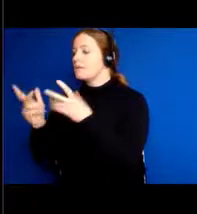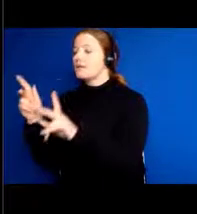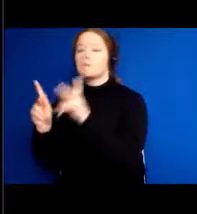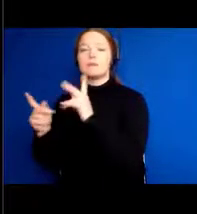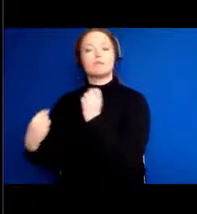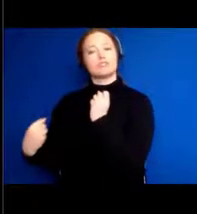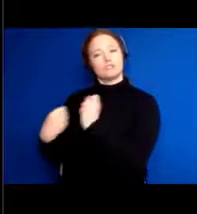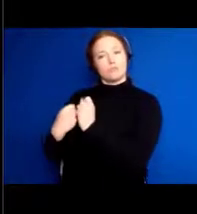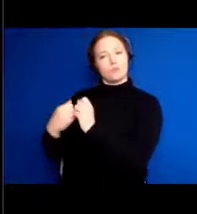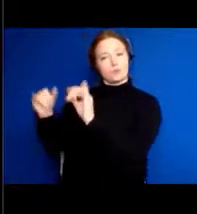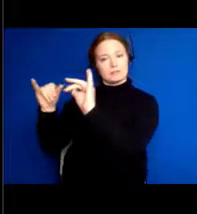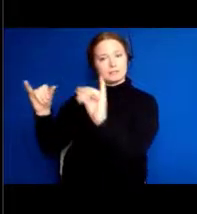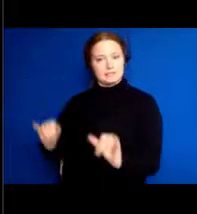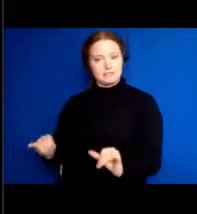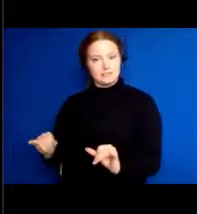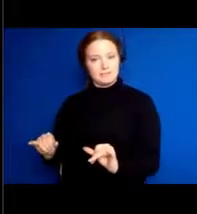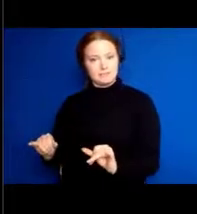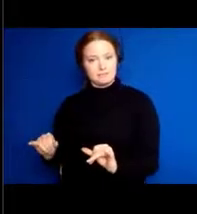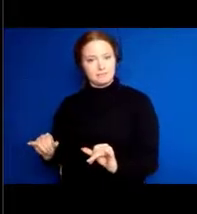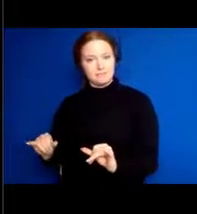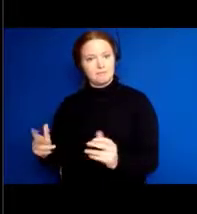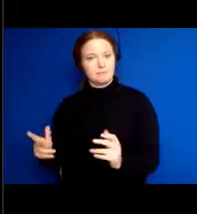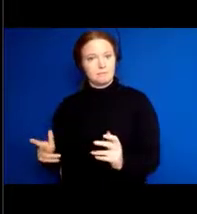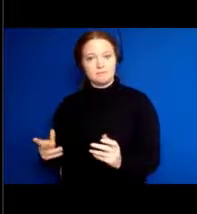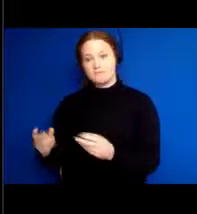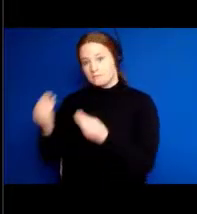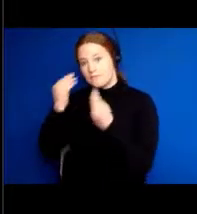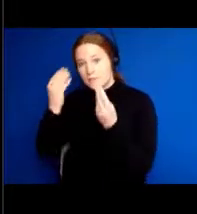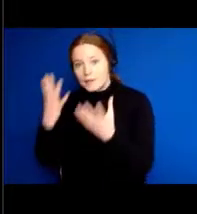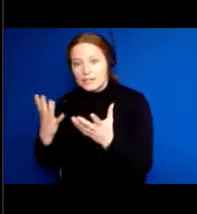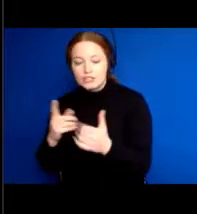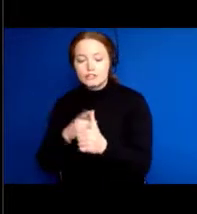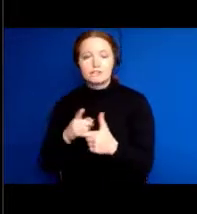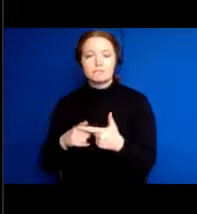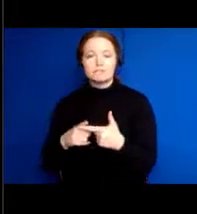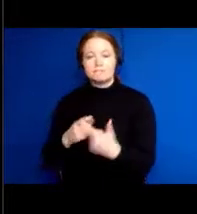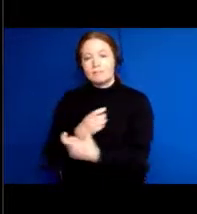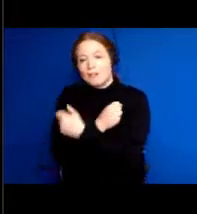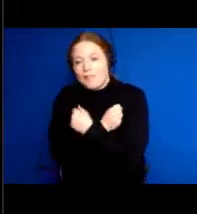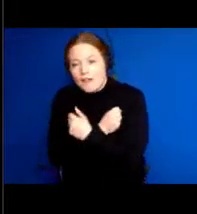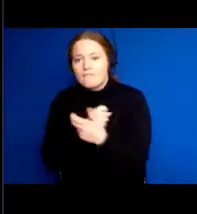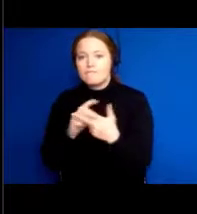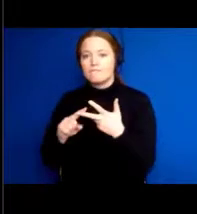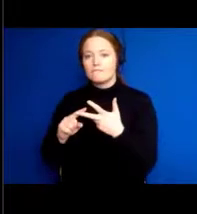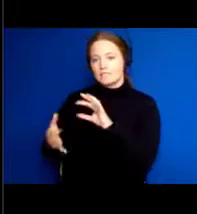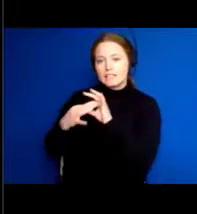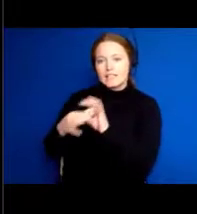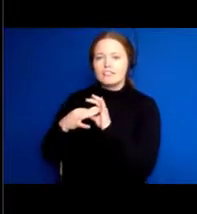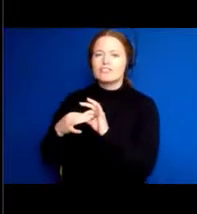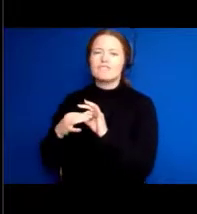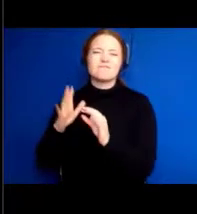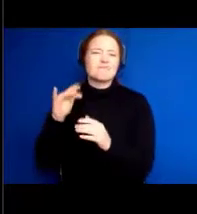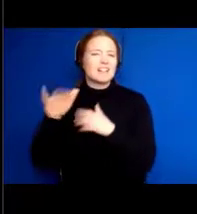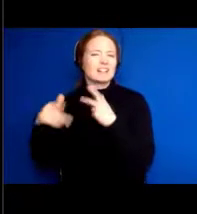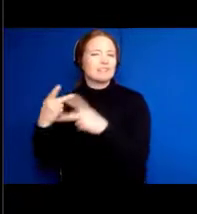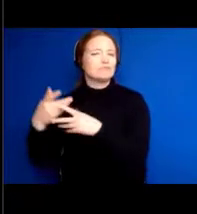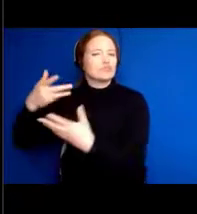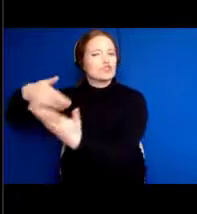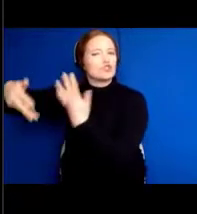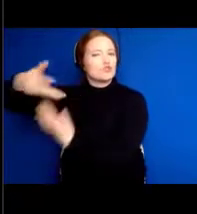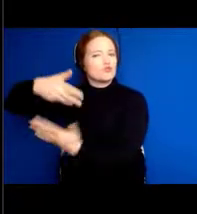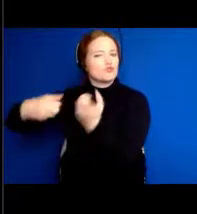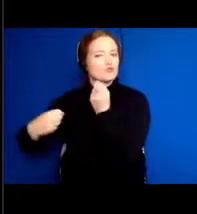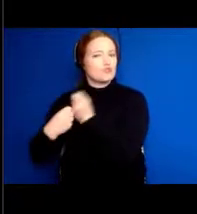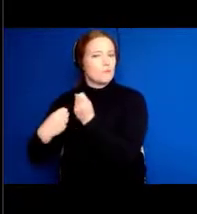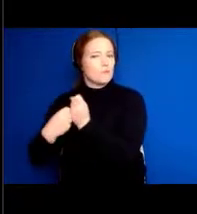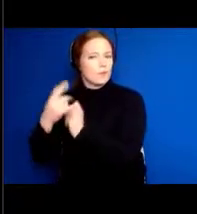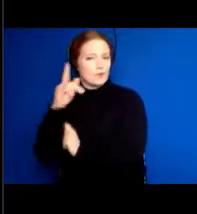information, love, somebody you can talk to, that kind of social support. How many people think they're lonely?